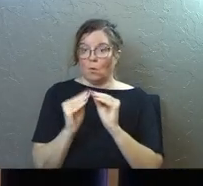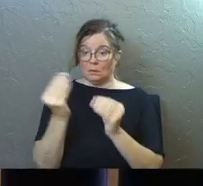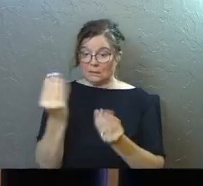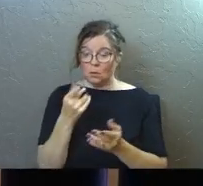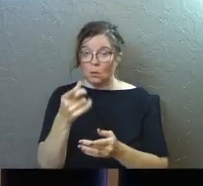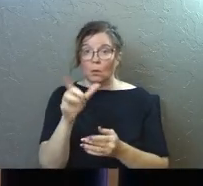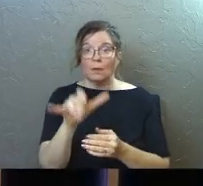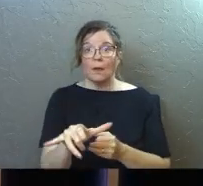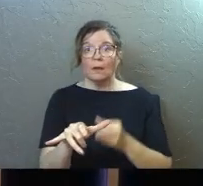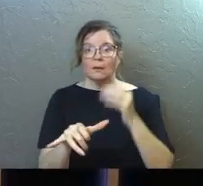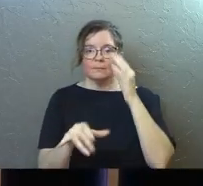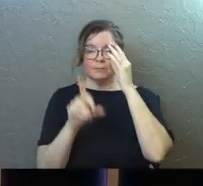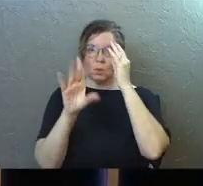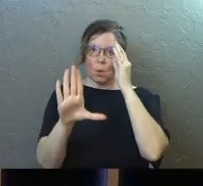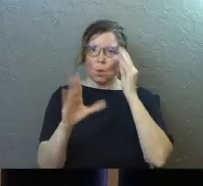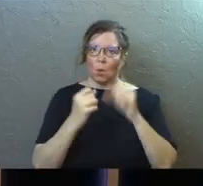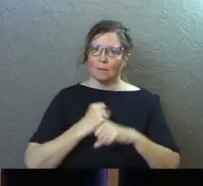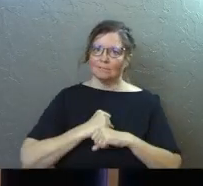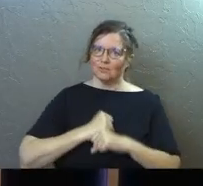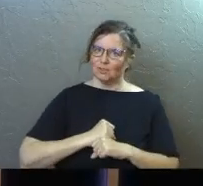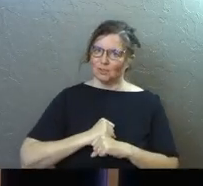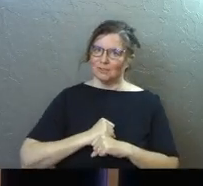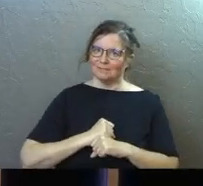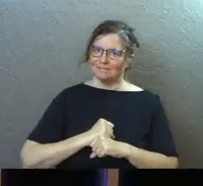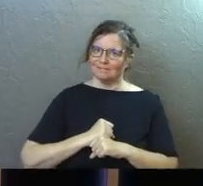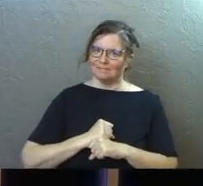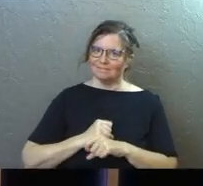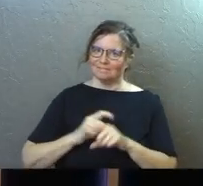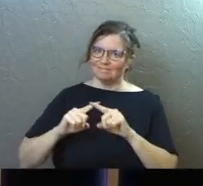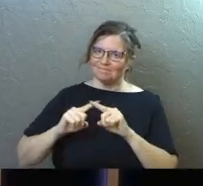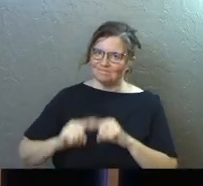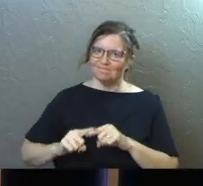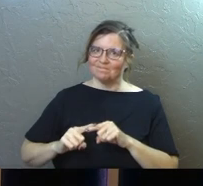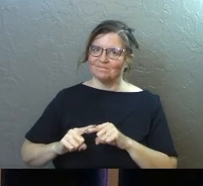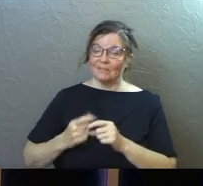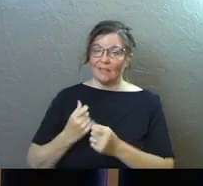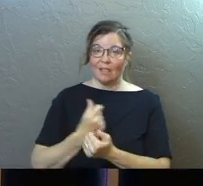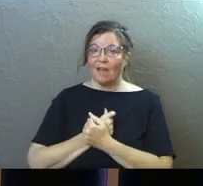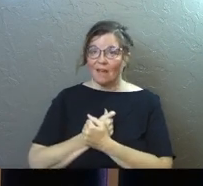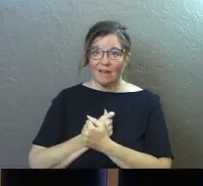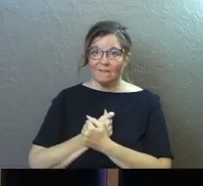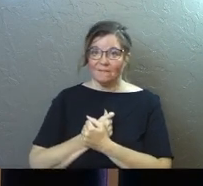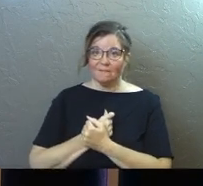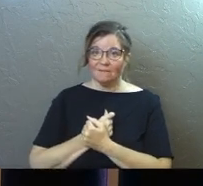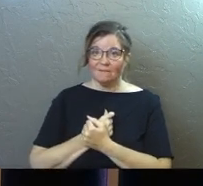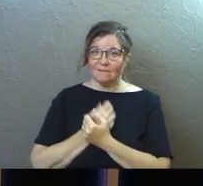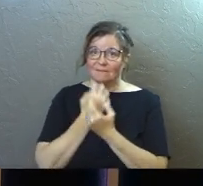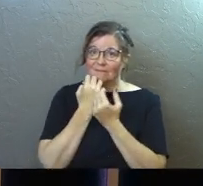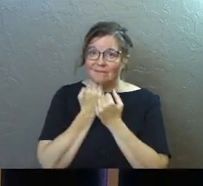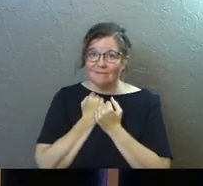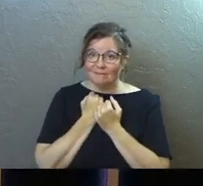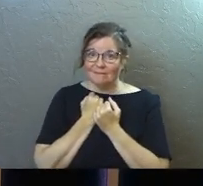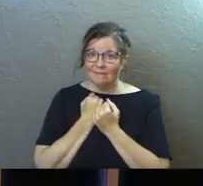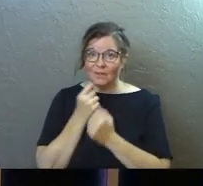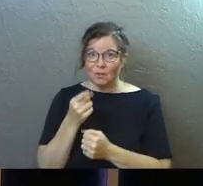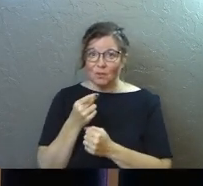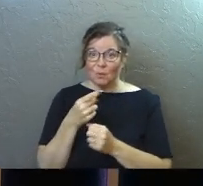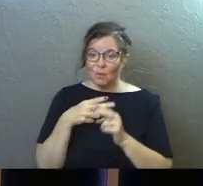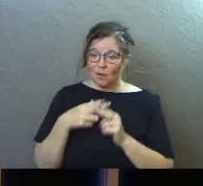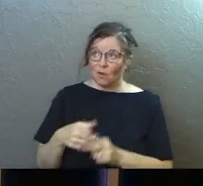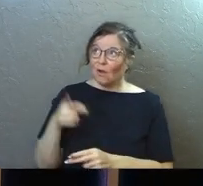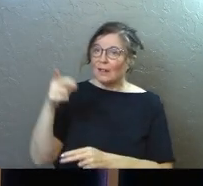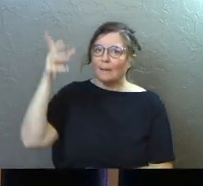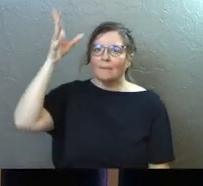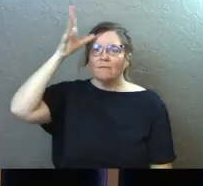he's telling you is that you're secure, that you're loved, that you're his child. You can call him